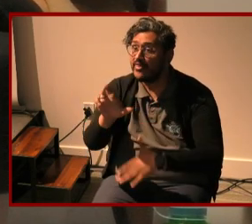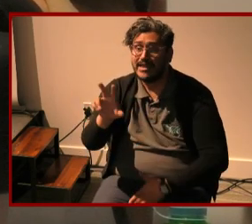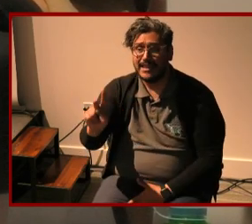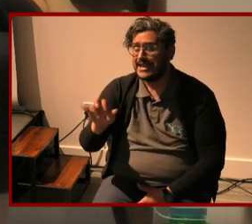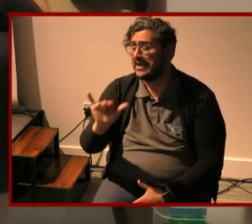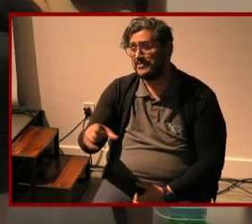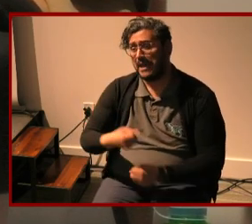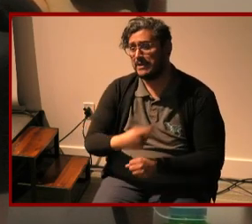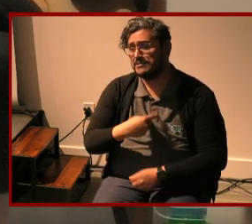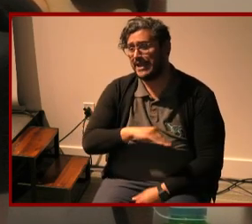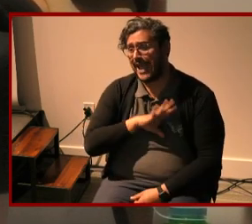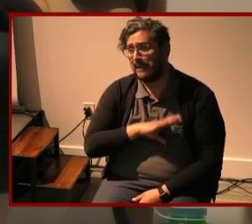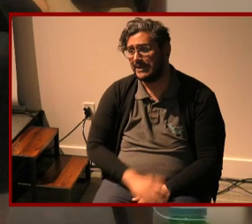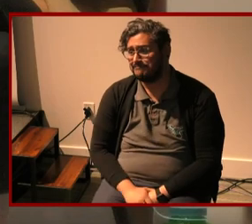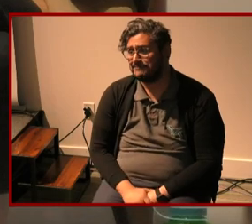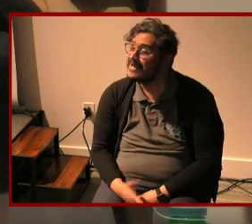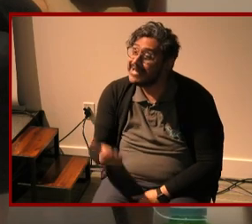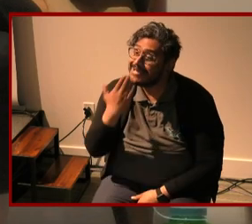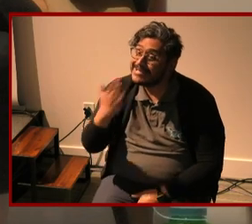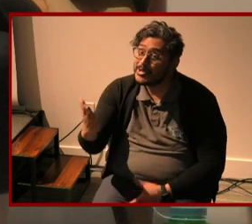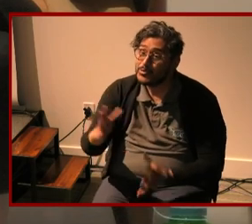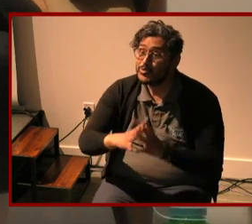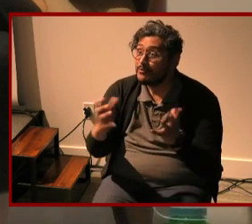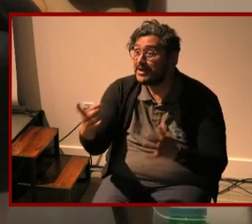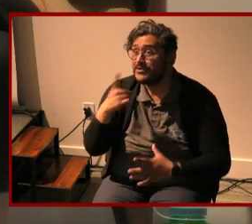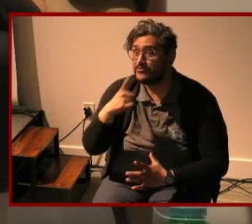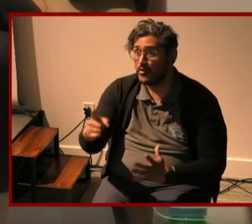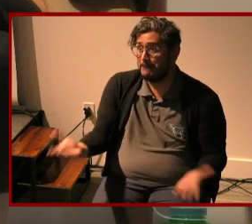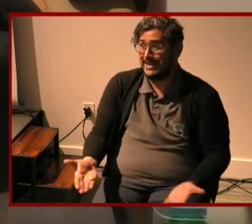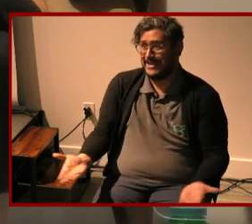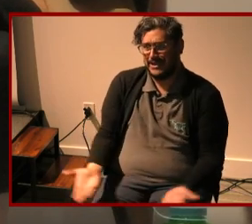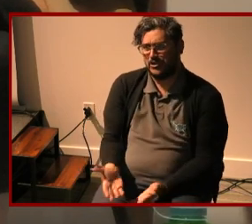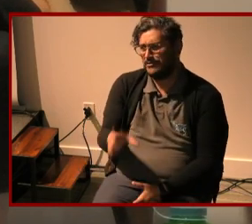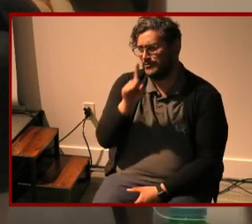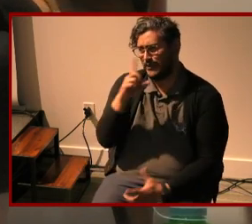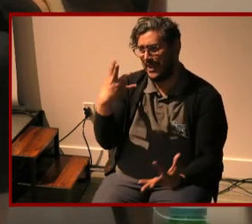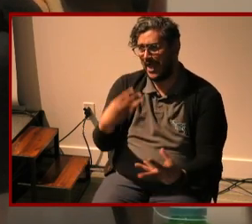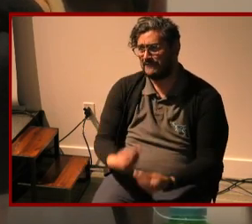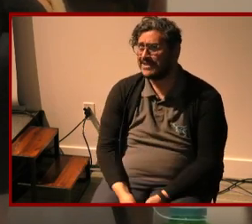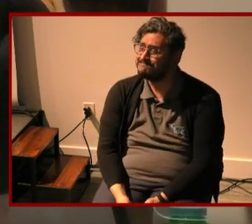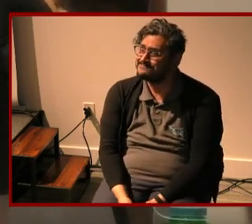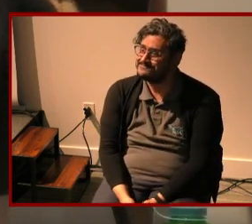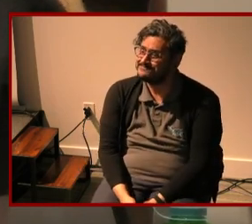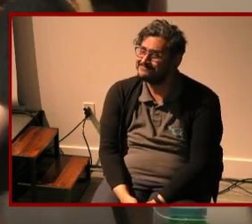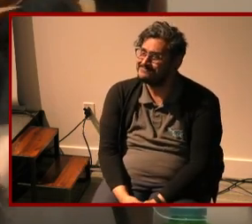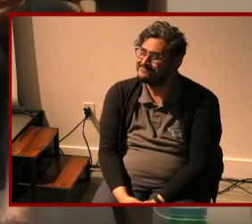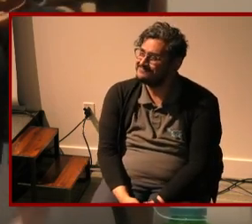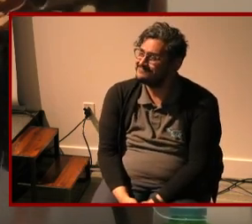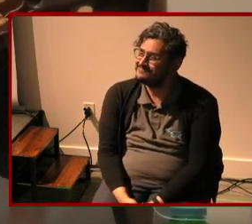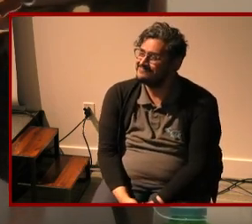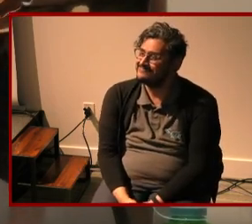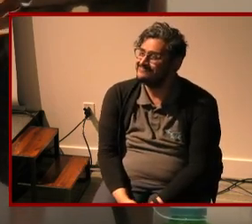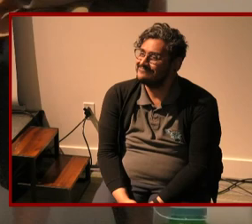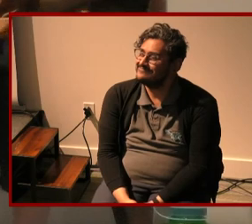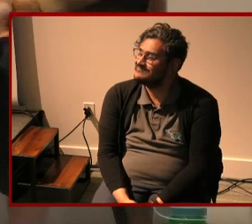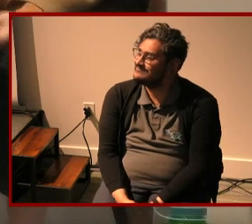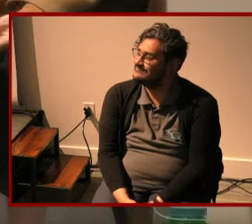very happy and thank you all so much for being here this was lovely and thank you for inviting me thank you thank you have a great day everybody